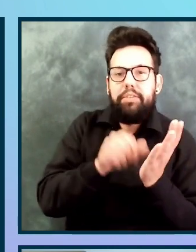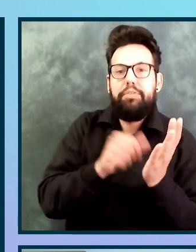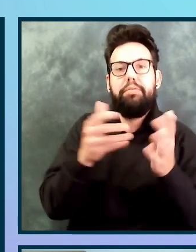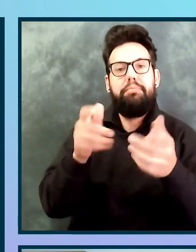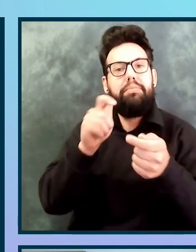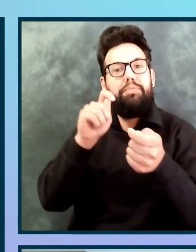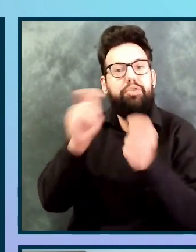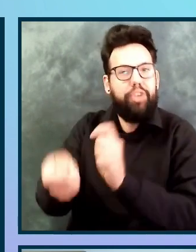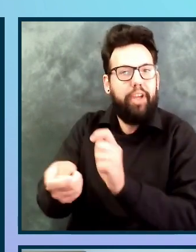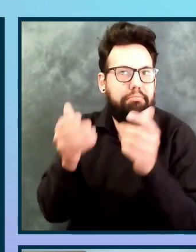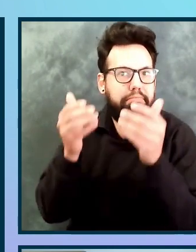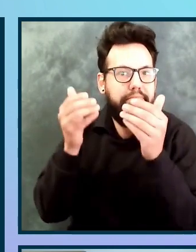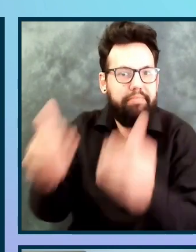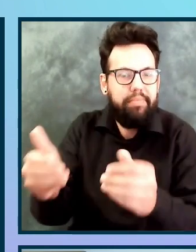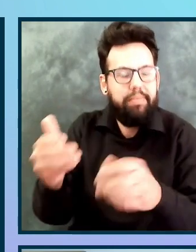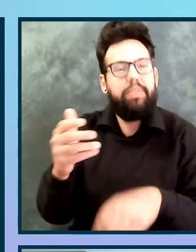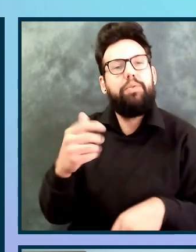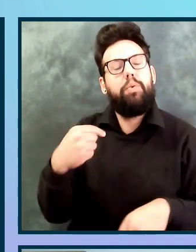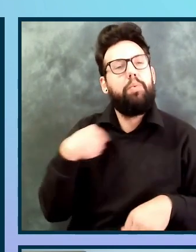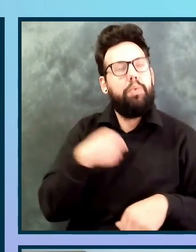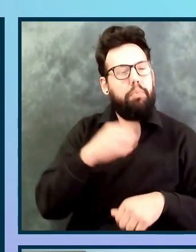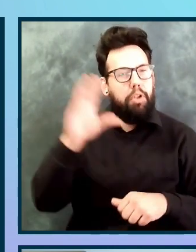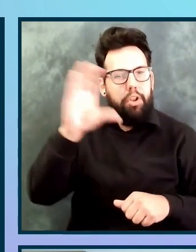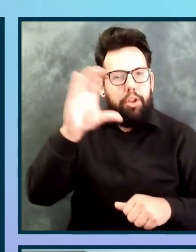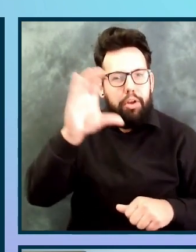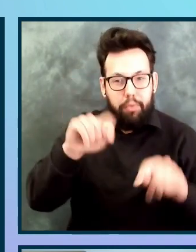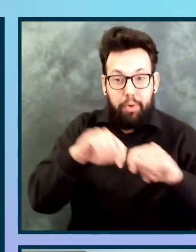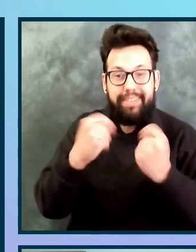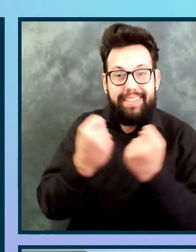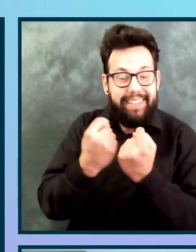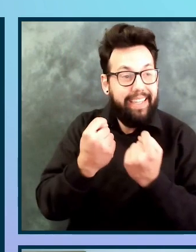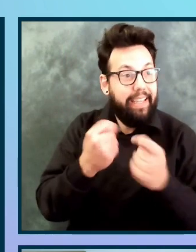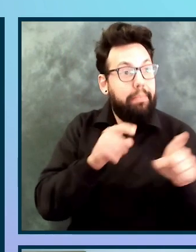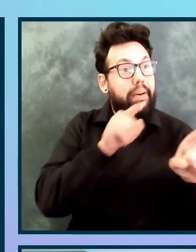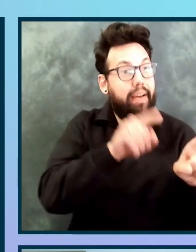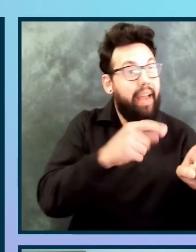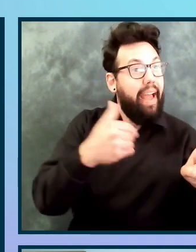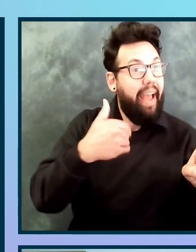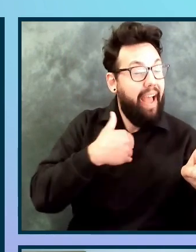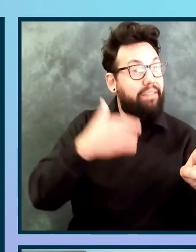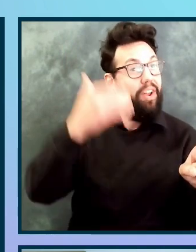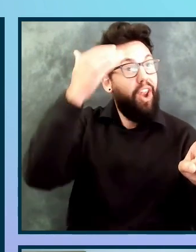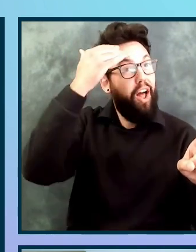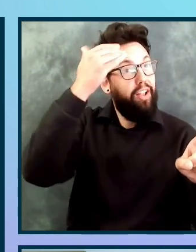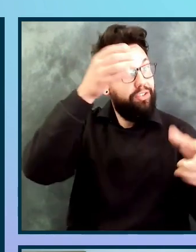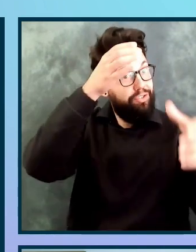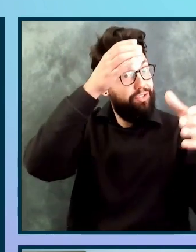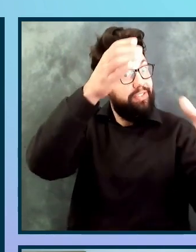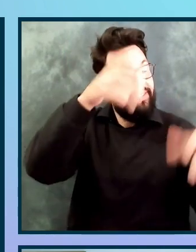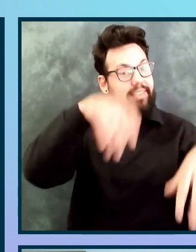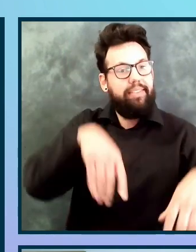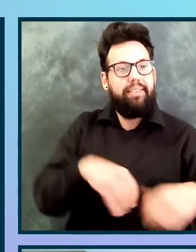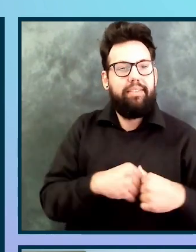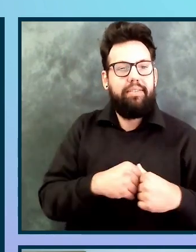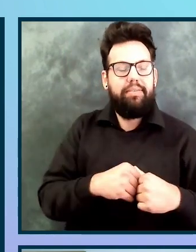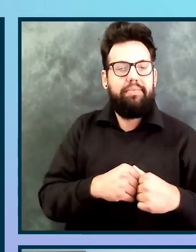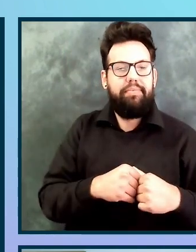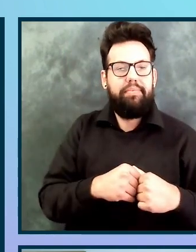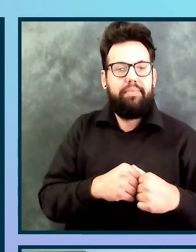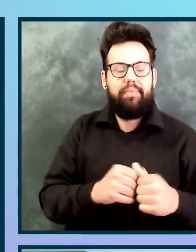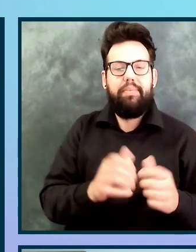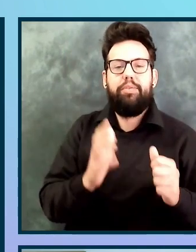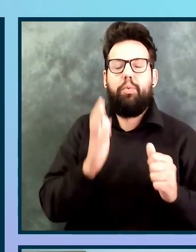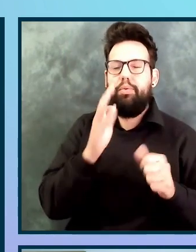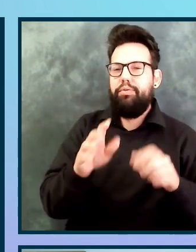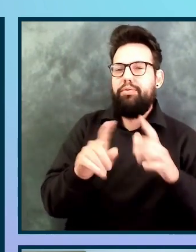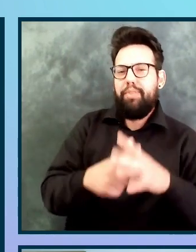represents the level of accessibility knowledge found in the rest of the organization. So we're going to do this on a little smaller scale to